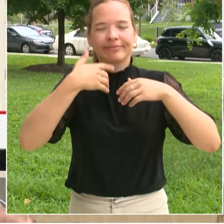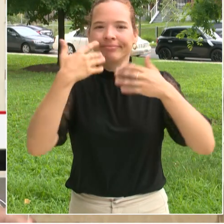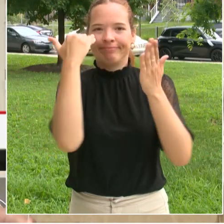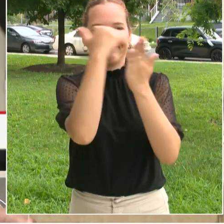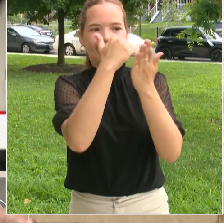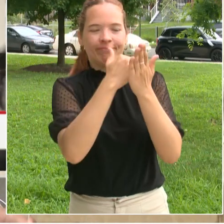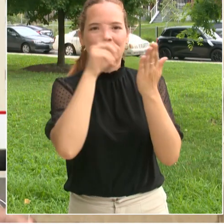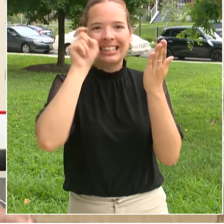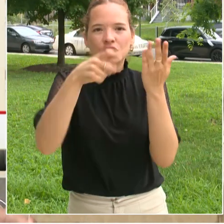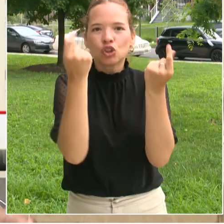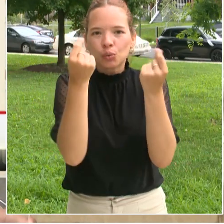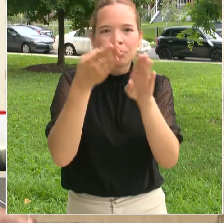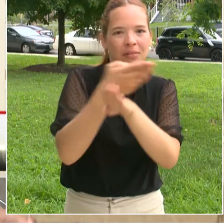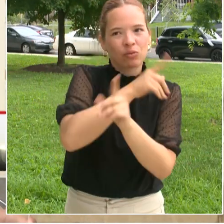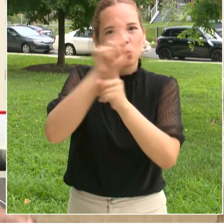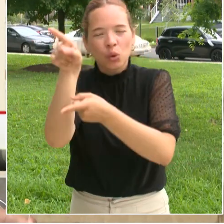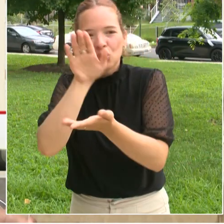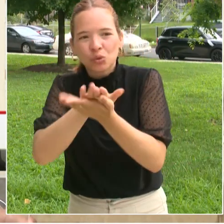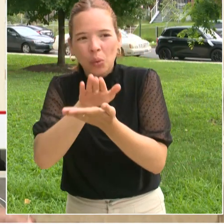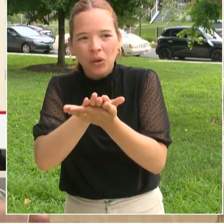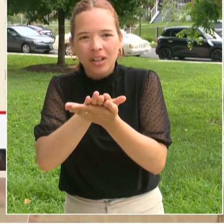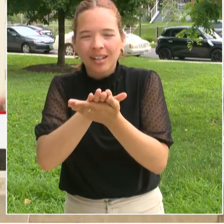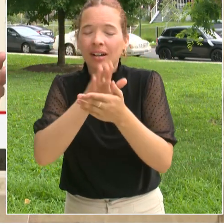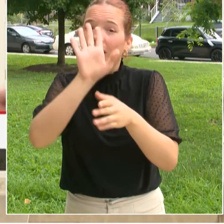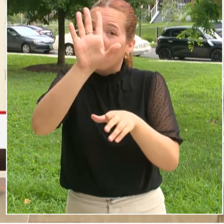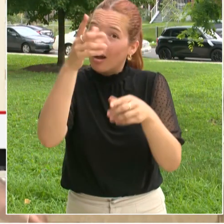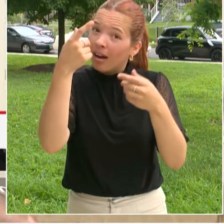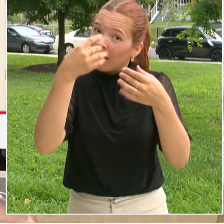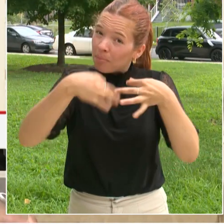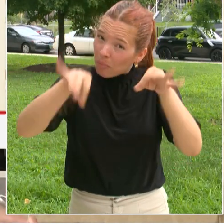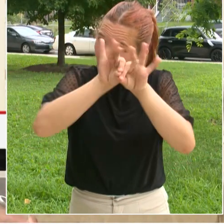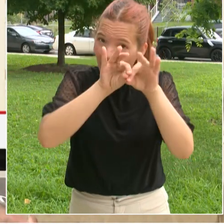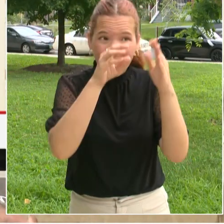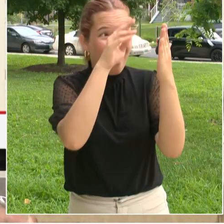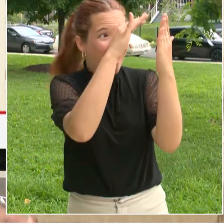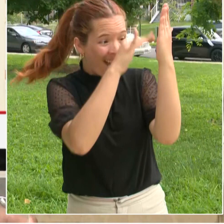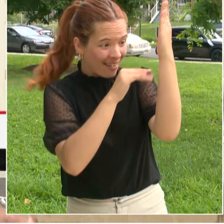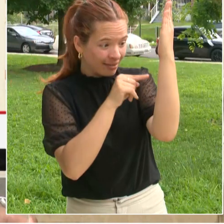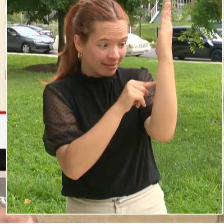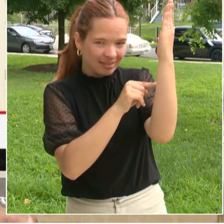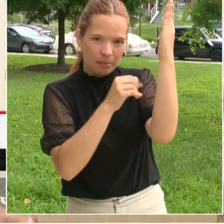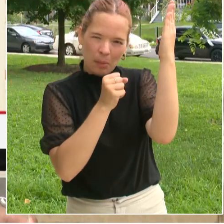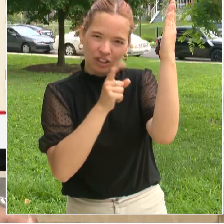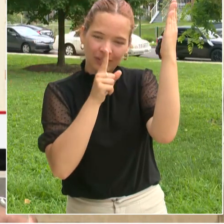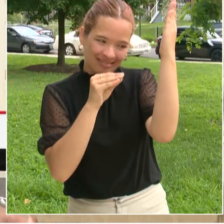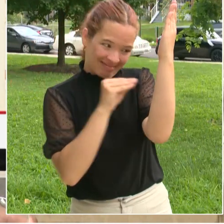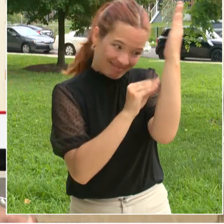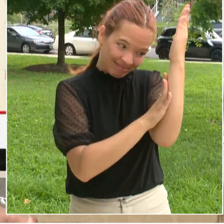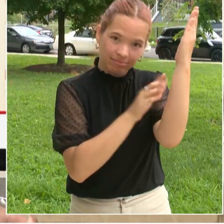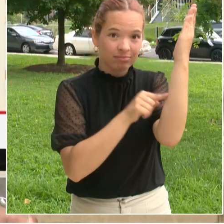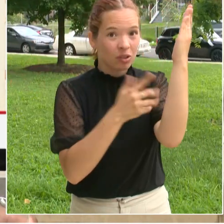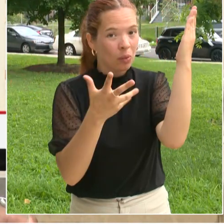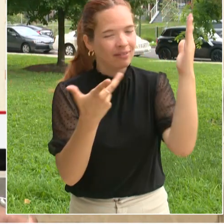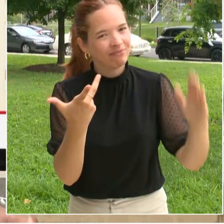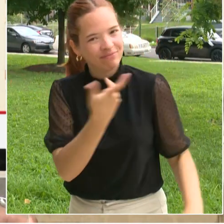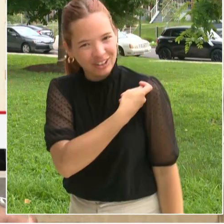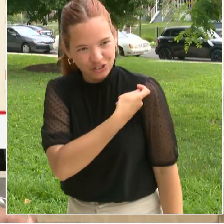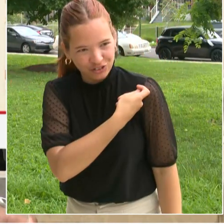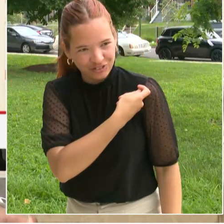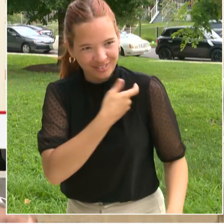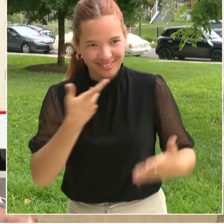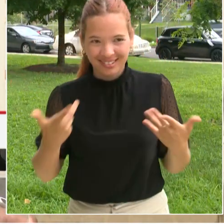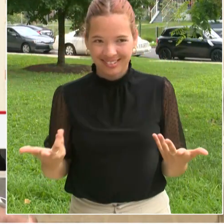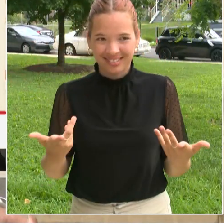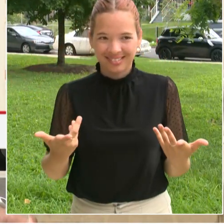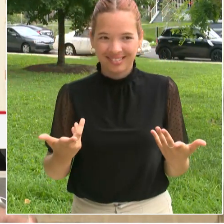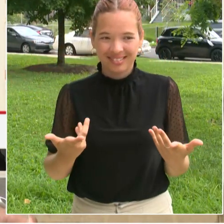child's wellness visit, the vaccinations that have been described today are part of that checklist to ensure that DCPS and all